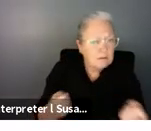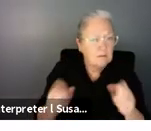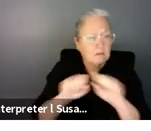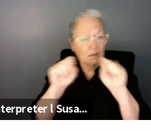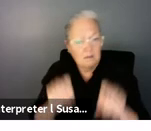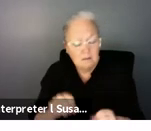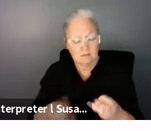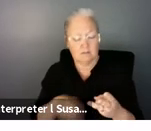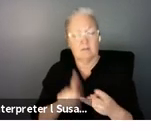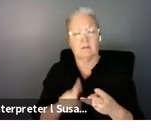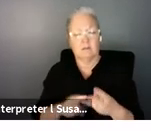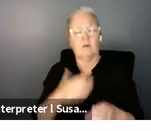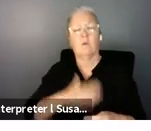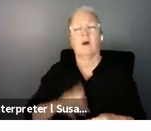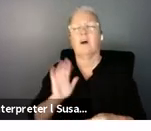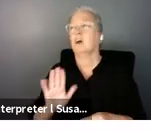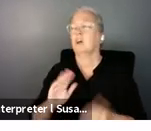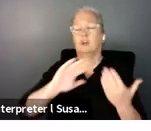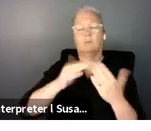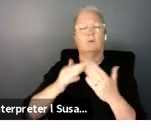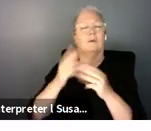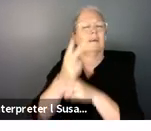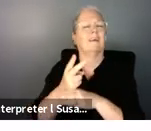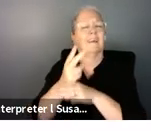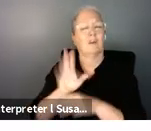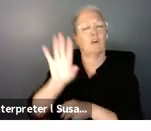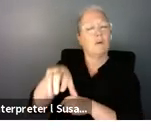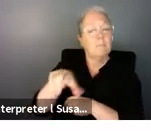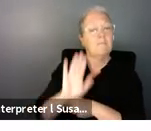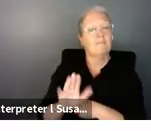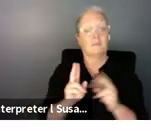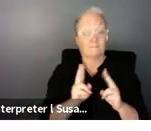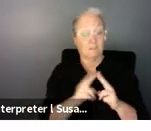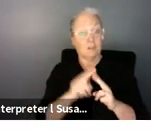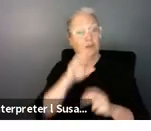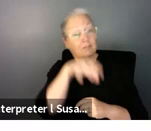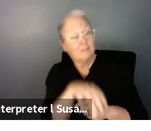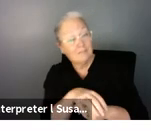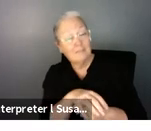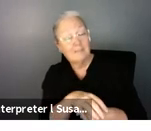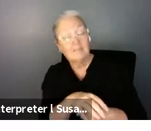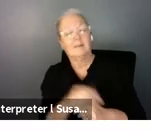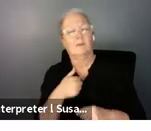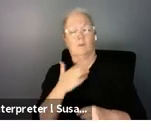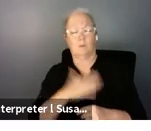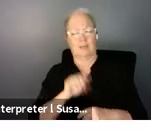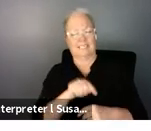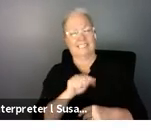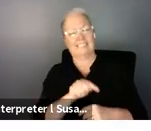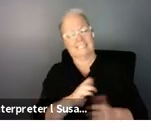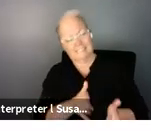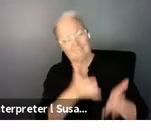care hubs um at the village level and the three of these will really work on sort of horizontal